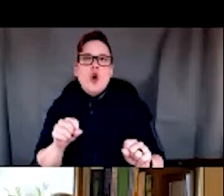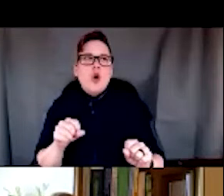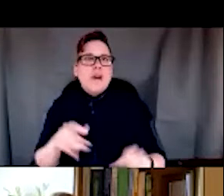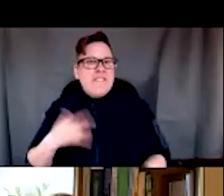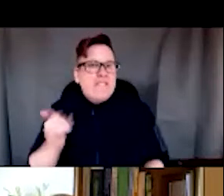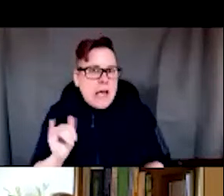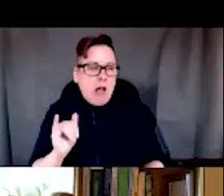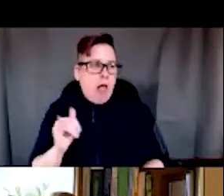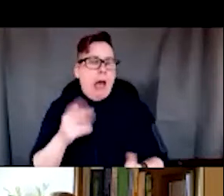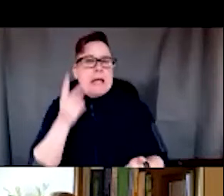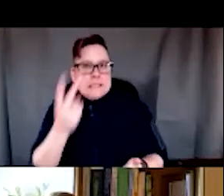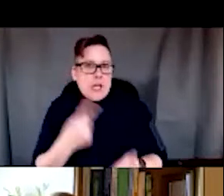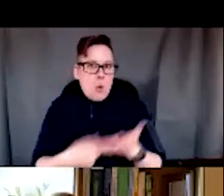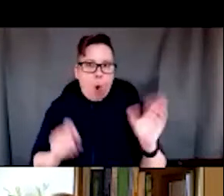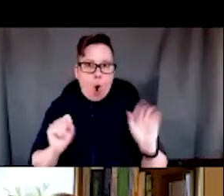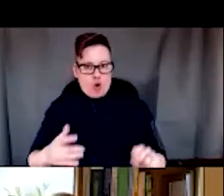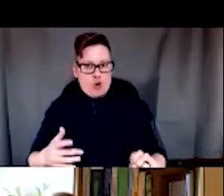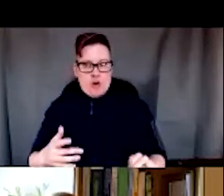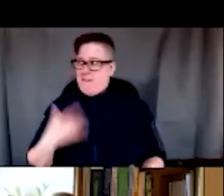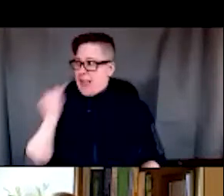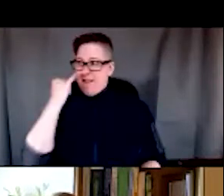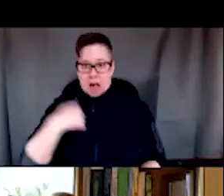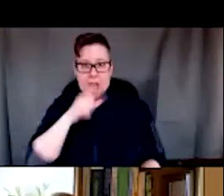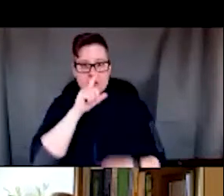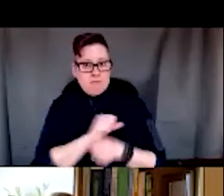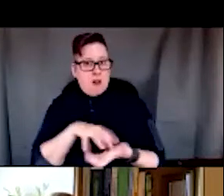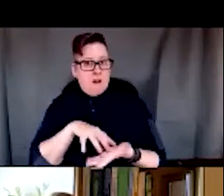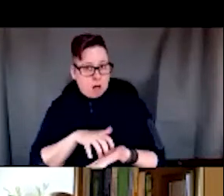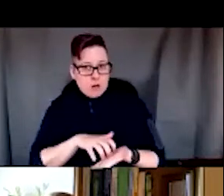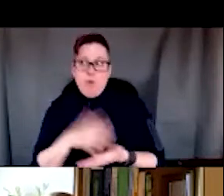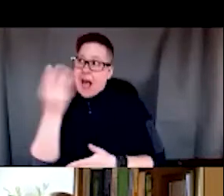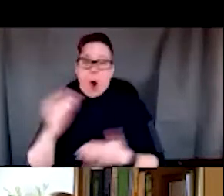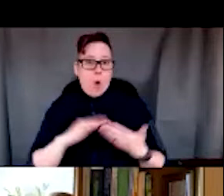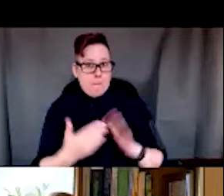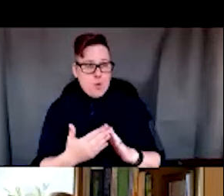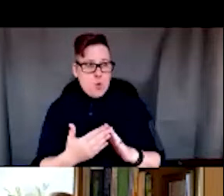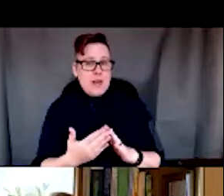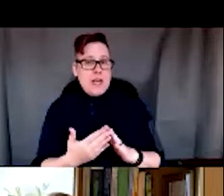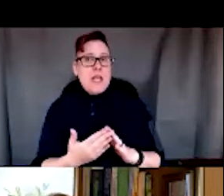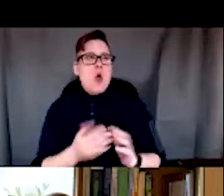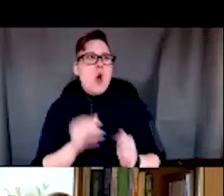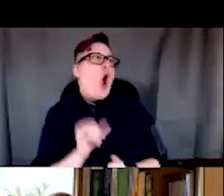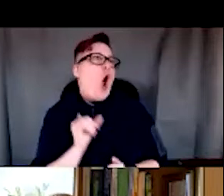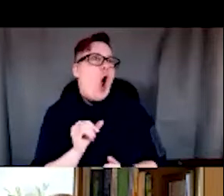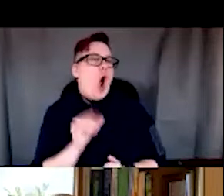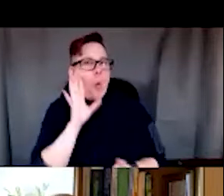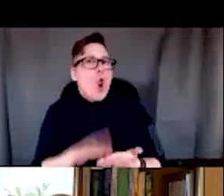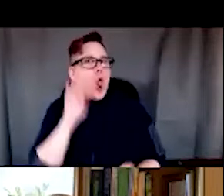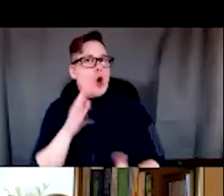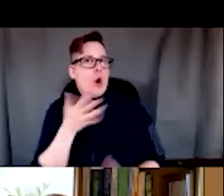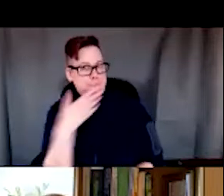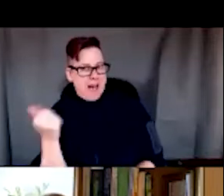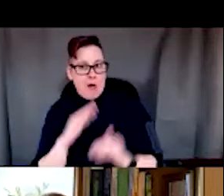what it might be like to be very vulnerable out in the community. And that it would be a lot more powerful